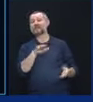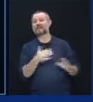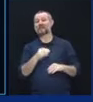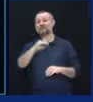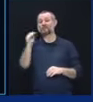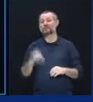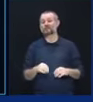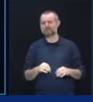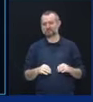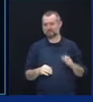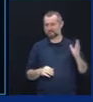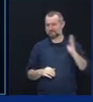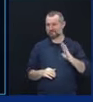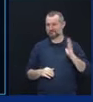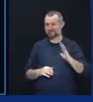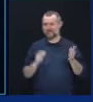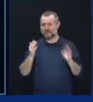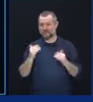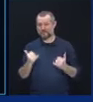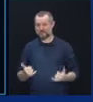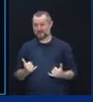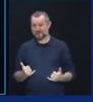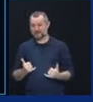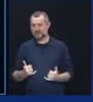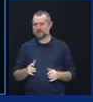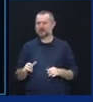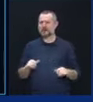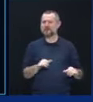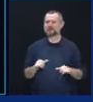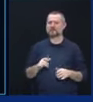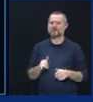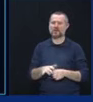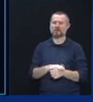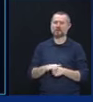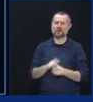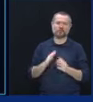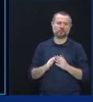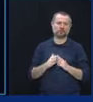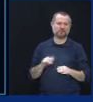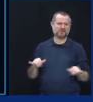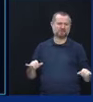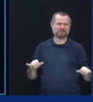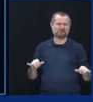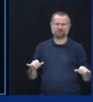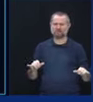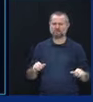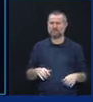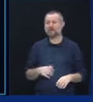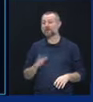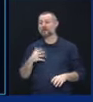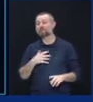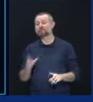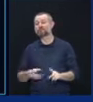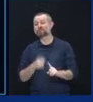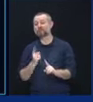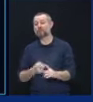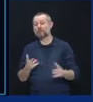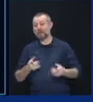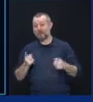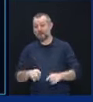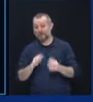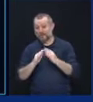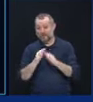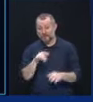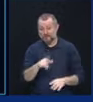consistent with community spread. I've said this all along. What happens in the community happens in the nursing